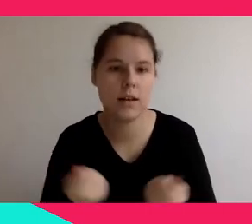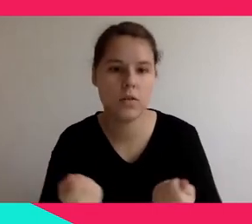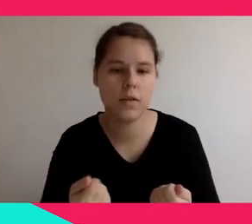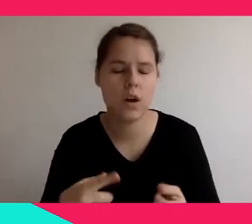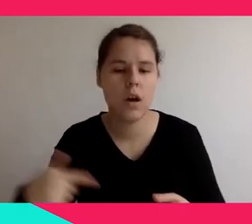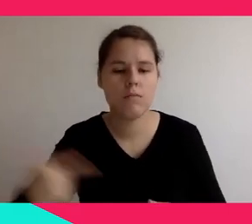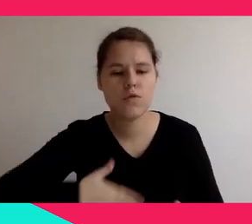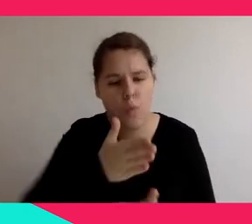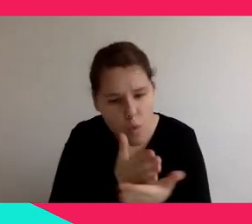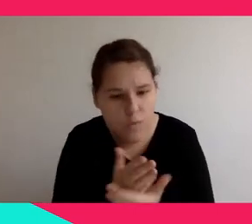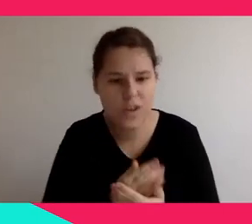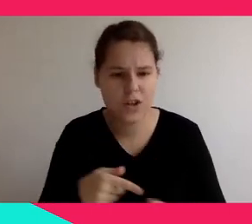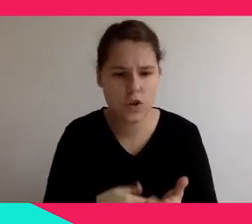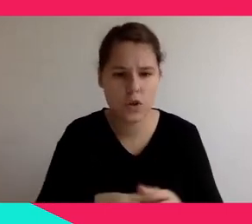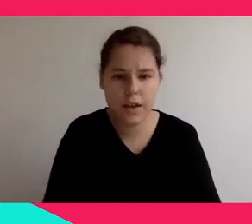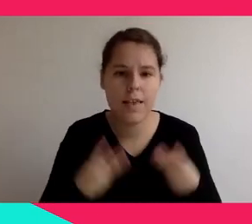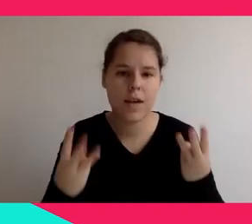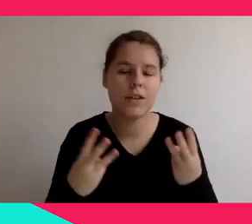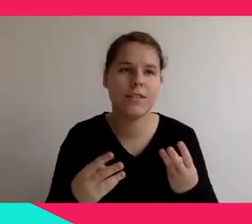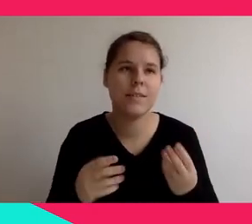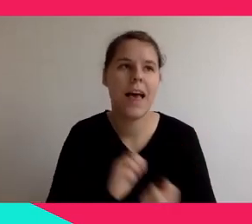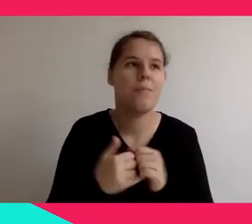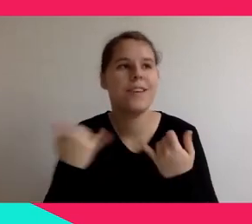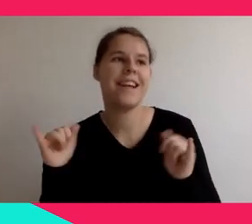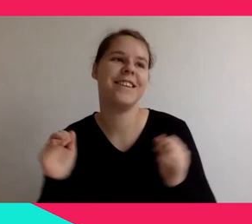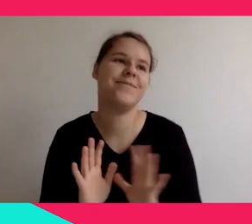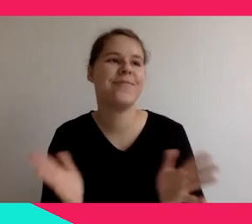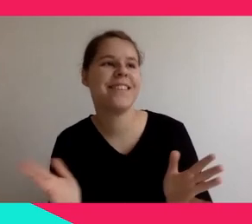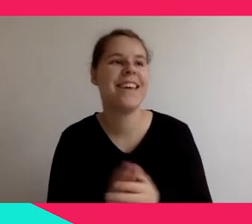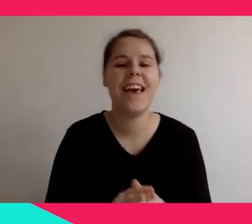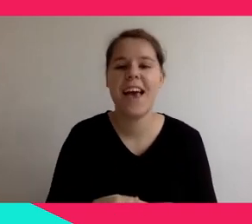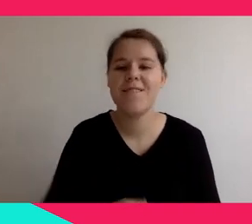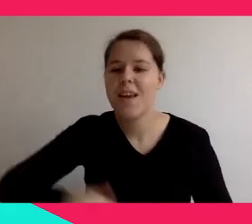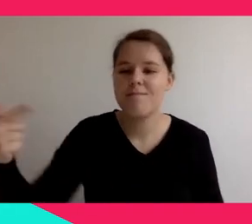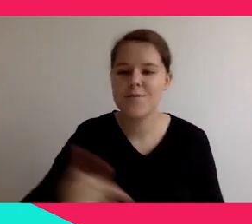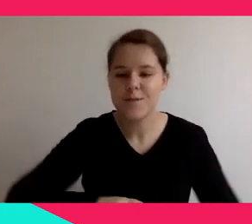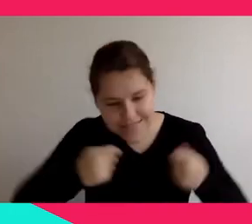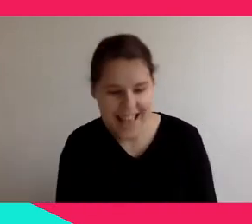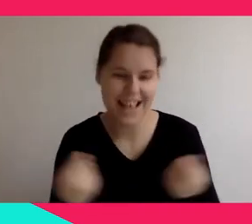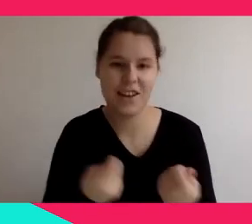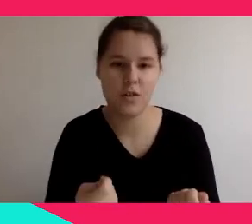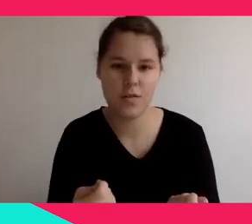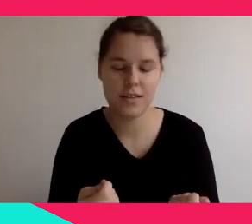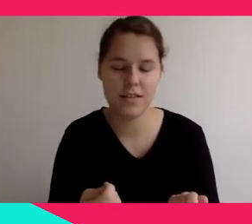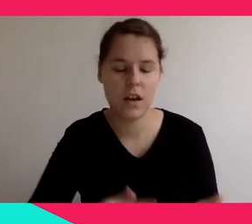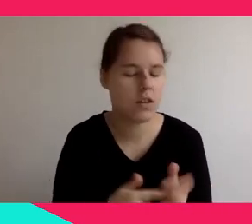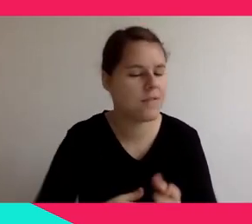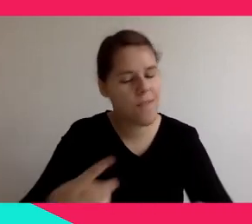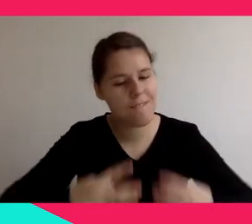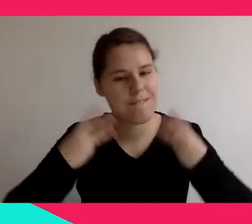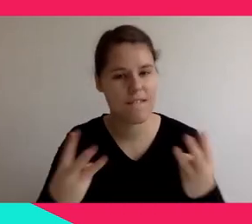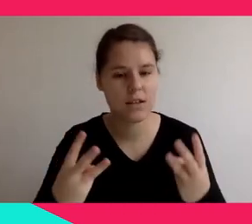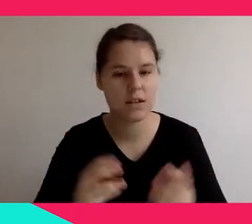Sorry, committing, making people to commit to something is very important for concentration and also memorization.